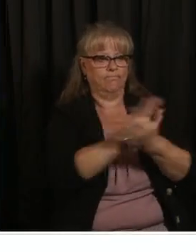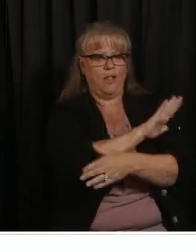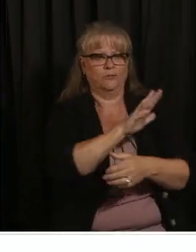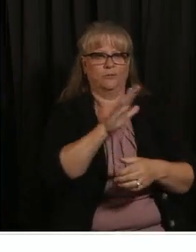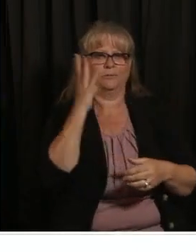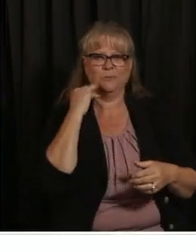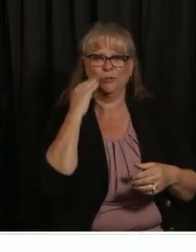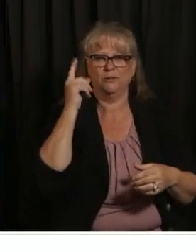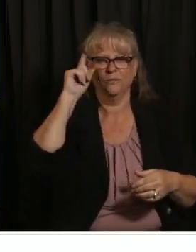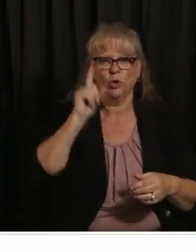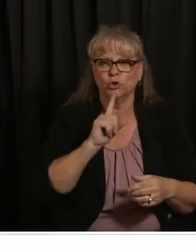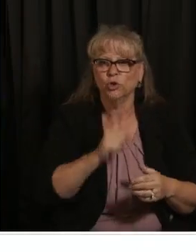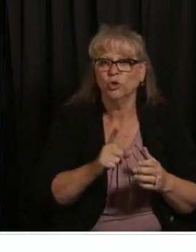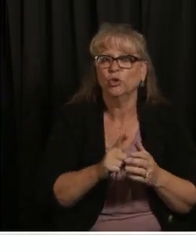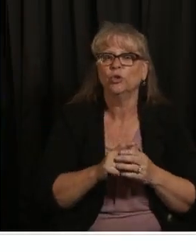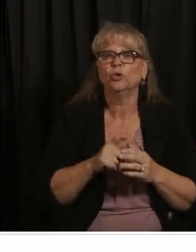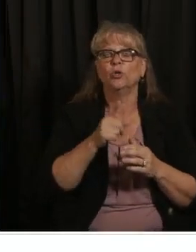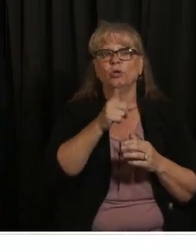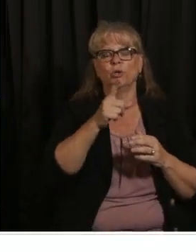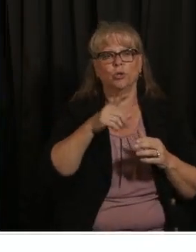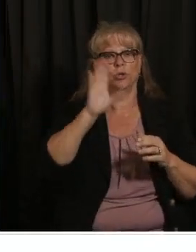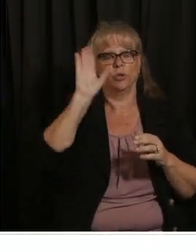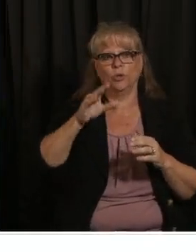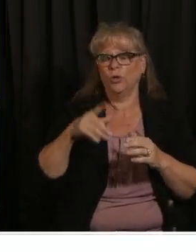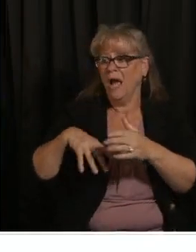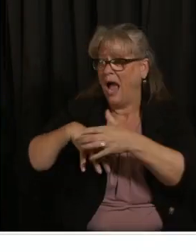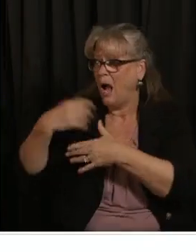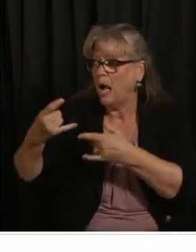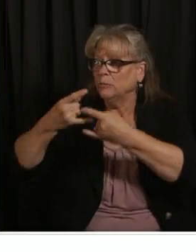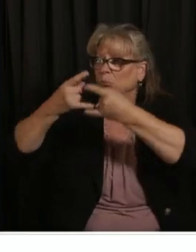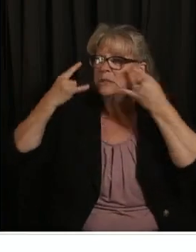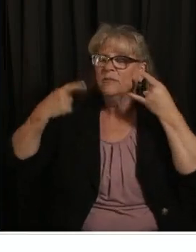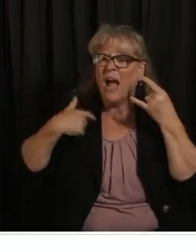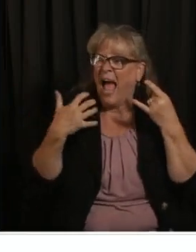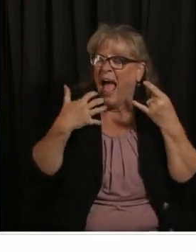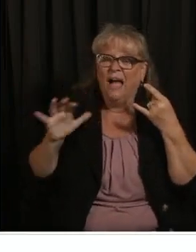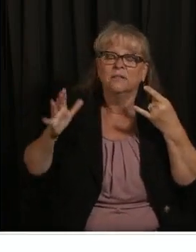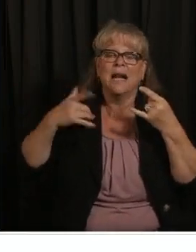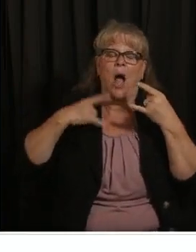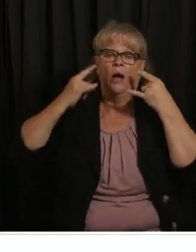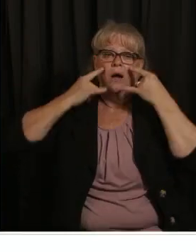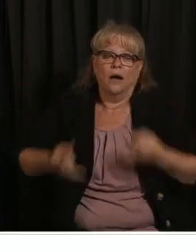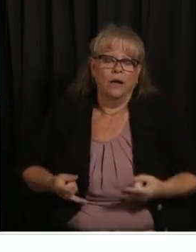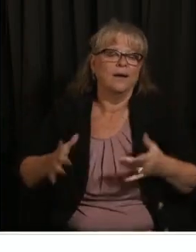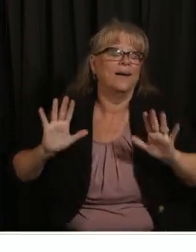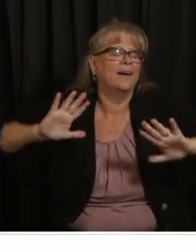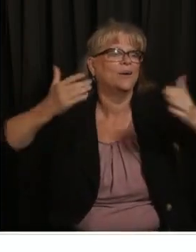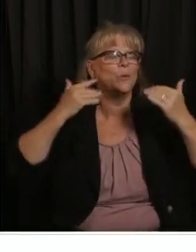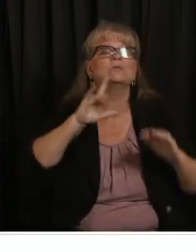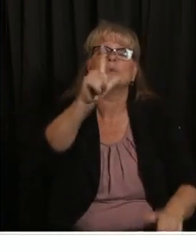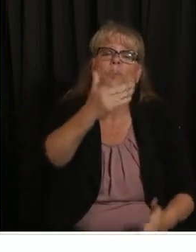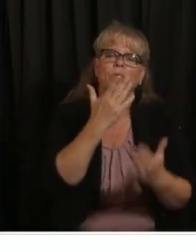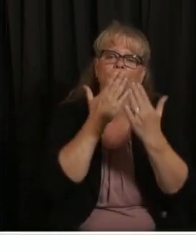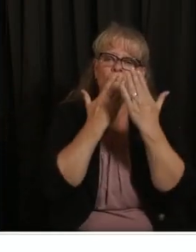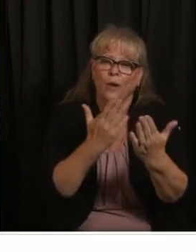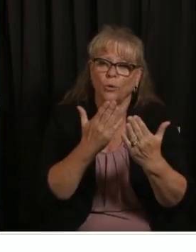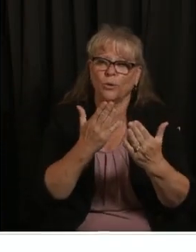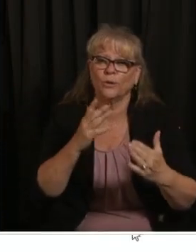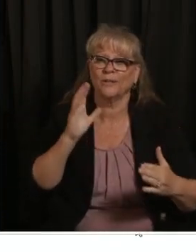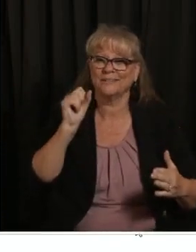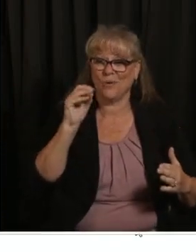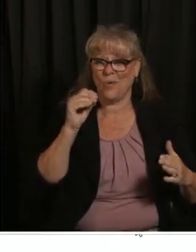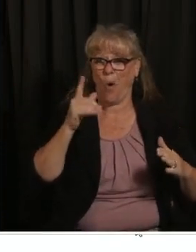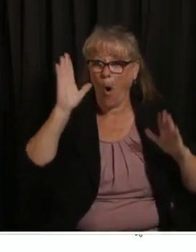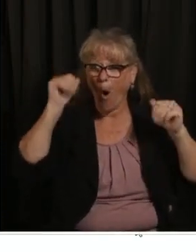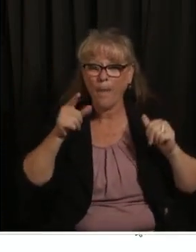the heat without a mask on now that I'm vaccinated so thank you and we hope you're also looking at Colorado colleges we have some great schools right out here